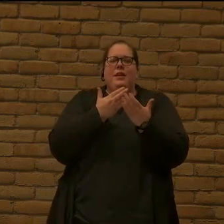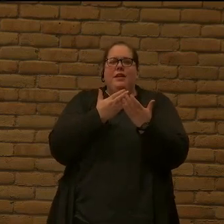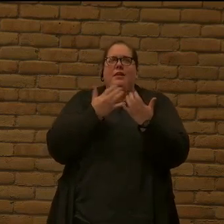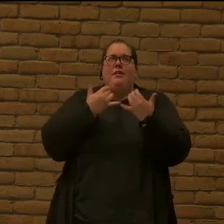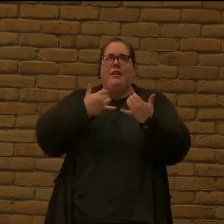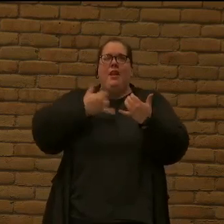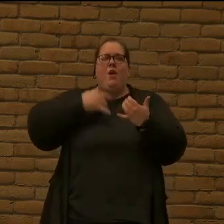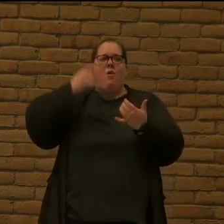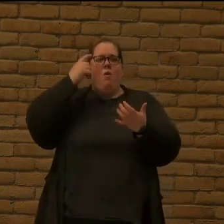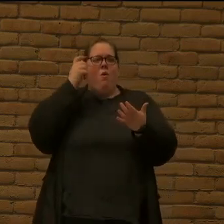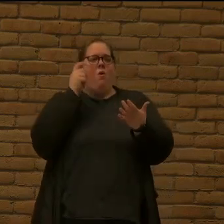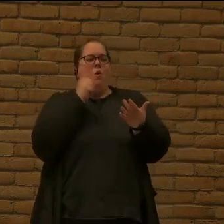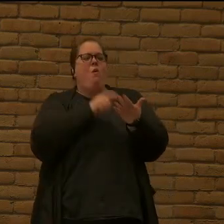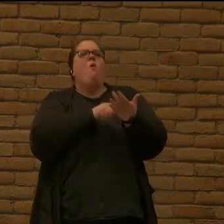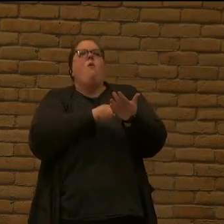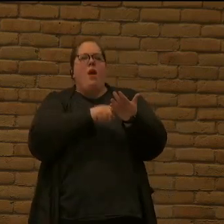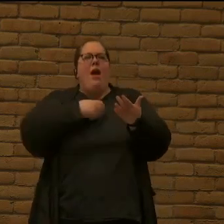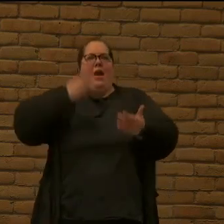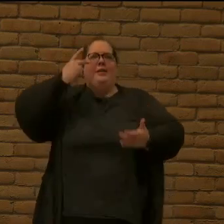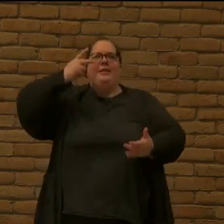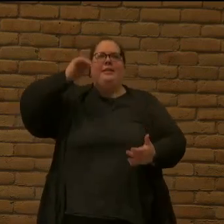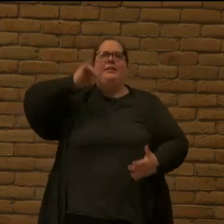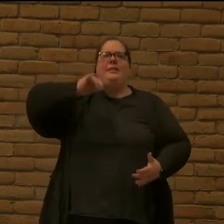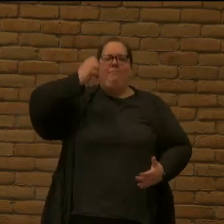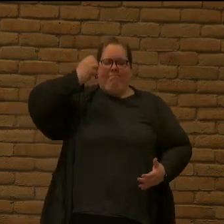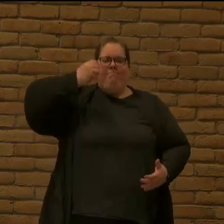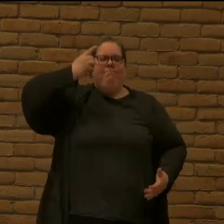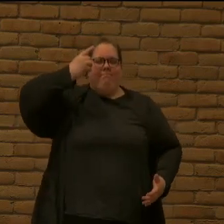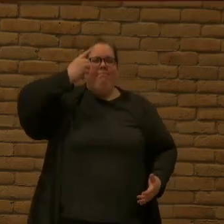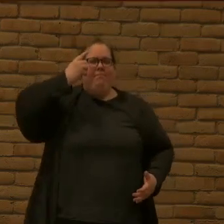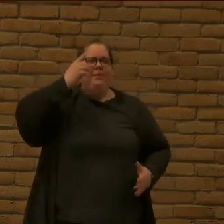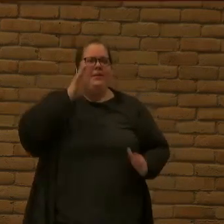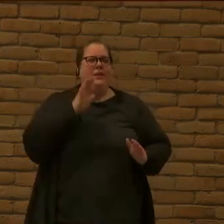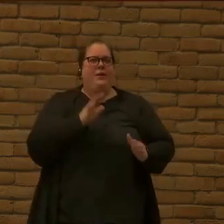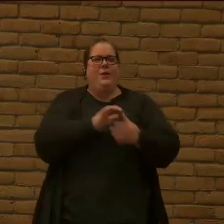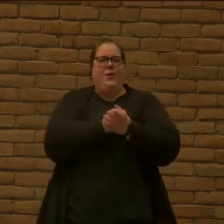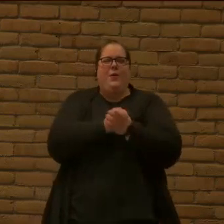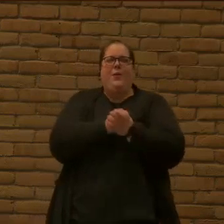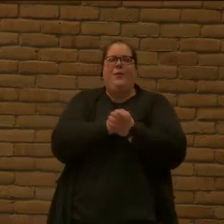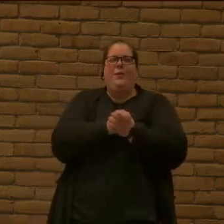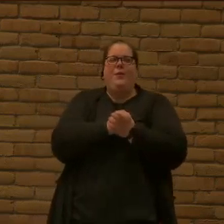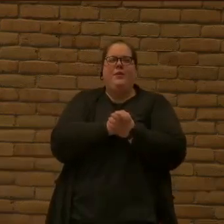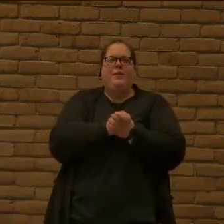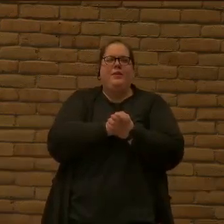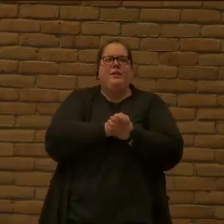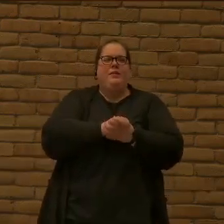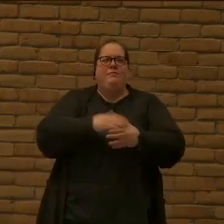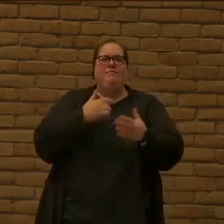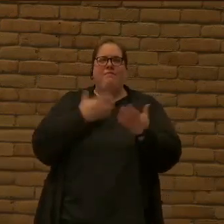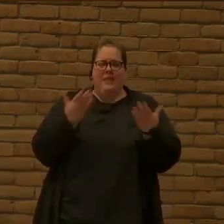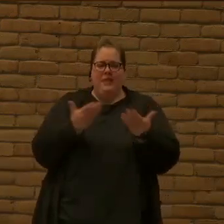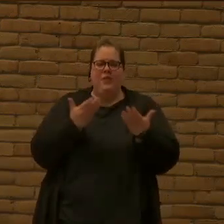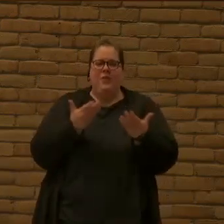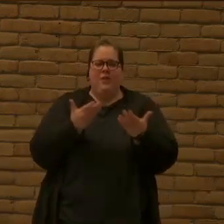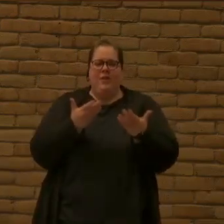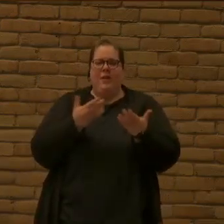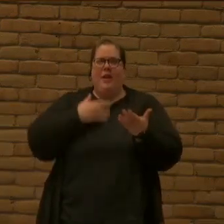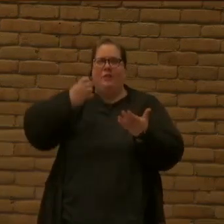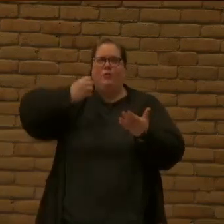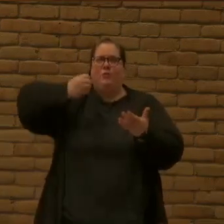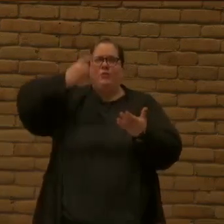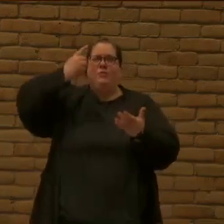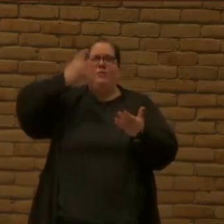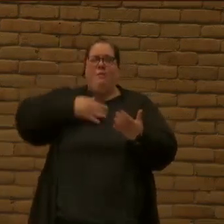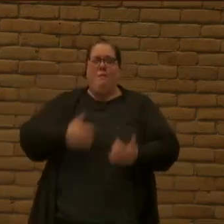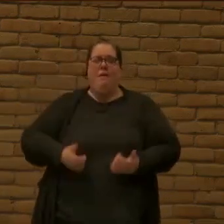With eyes wide open now I finally see It's here that I find